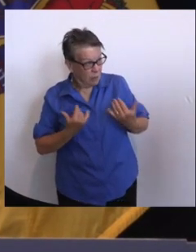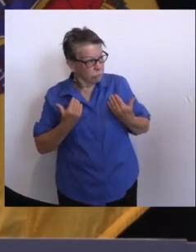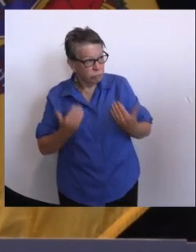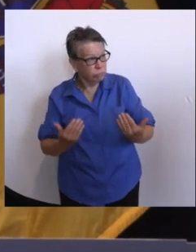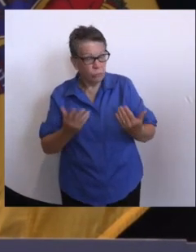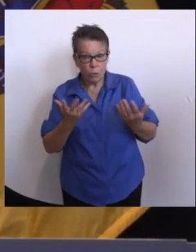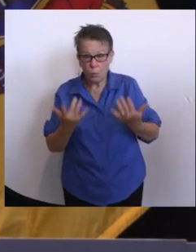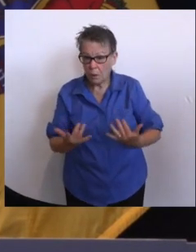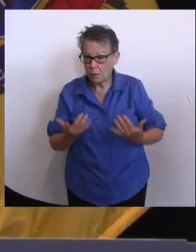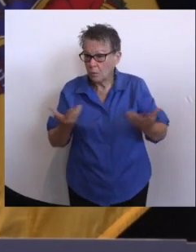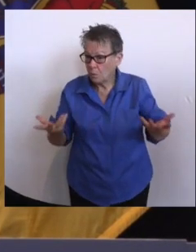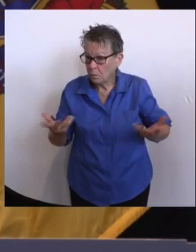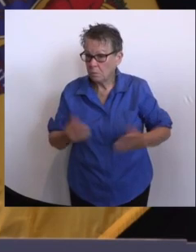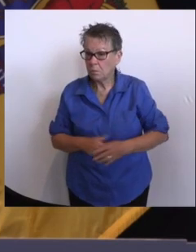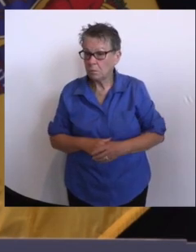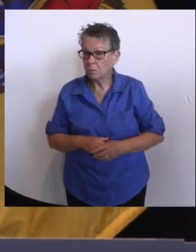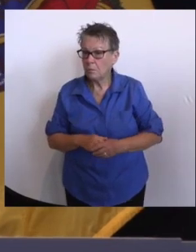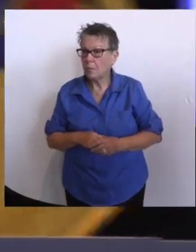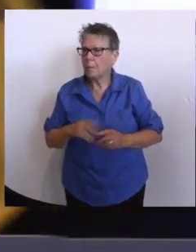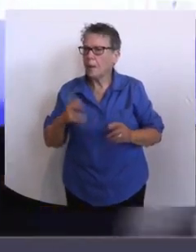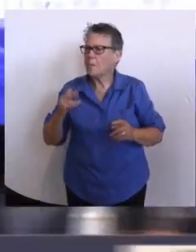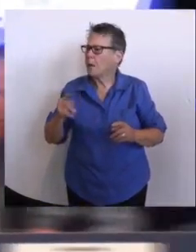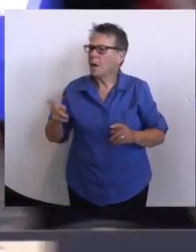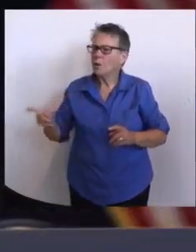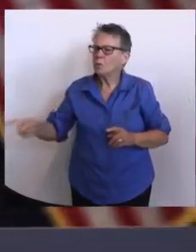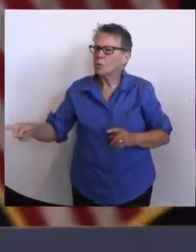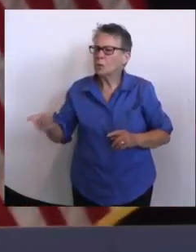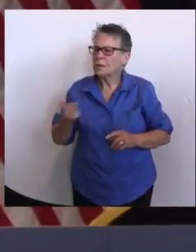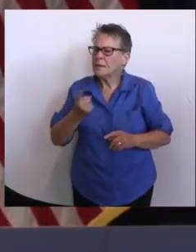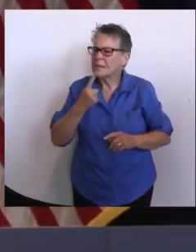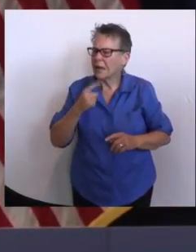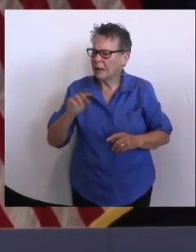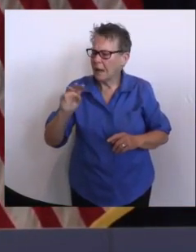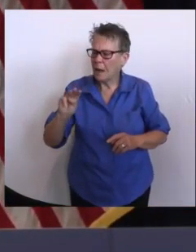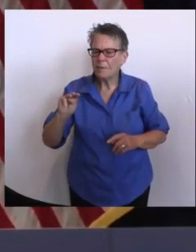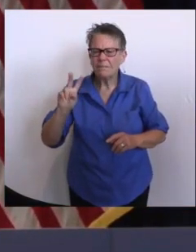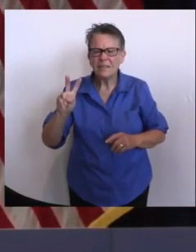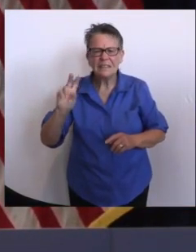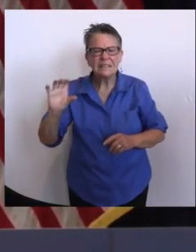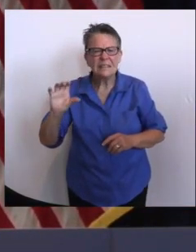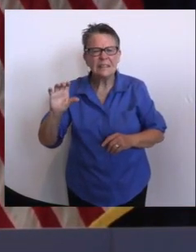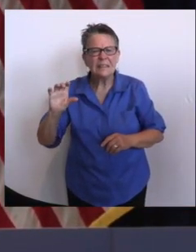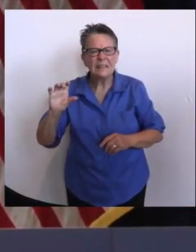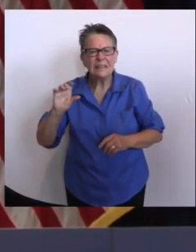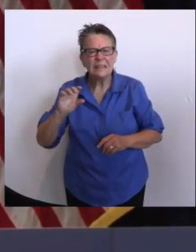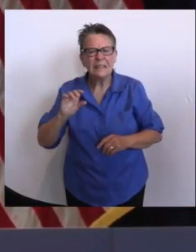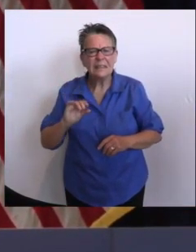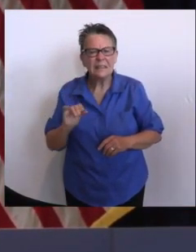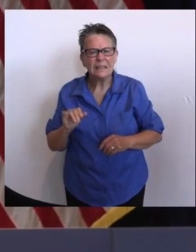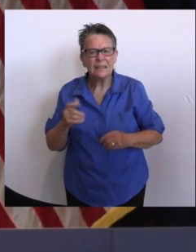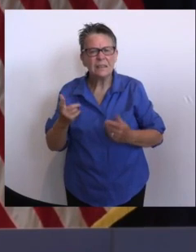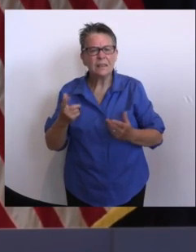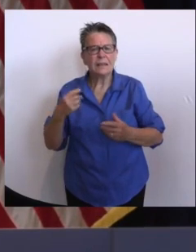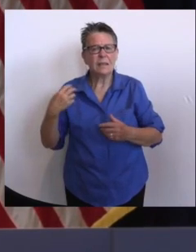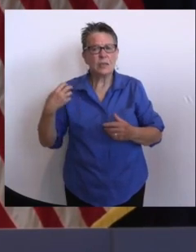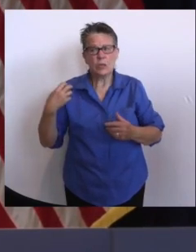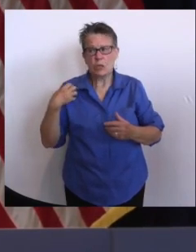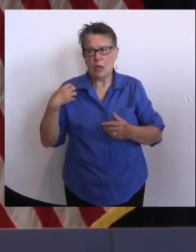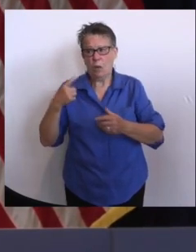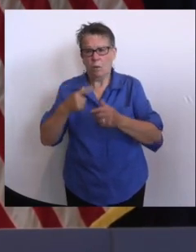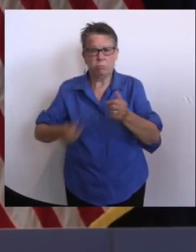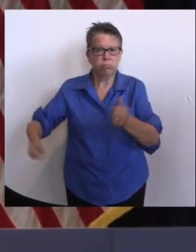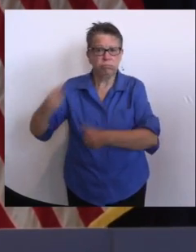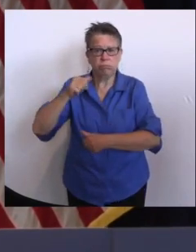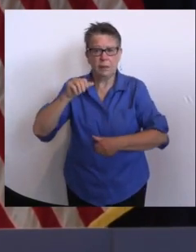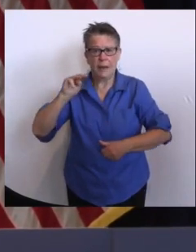on the MVC front? I do. The chair of Motor Vehicle Commission, just in an effort to make sure that I'm not contributing